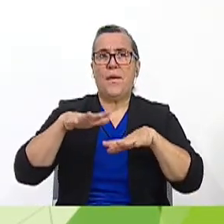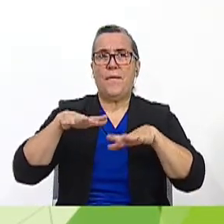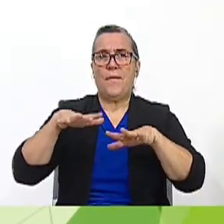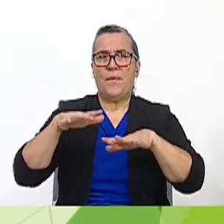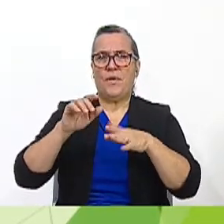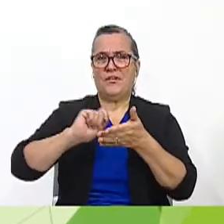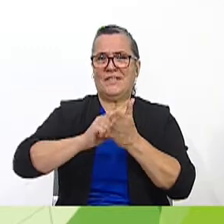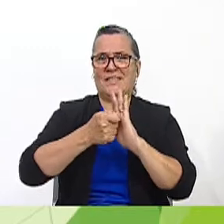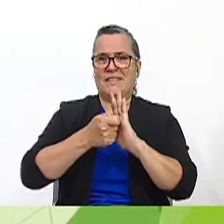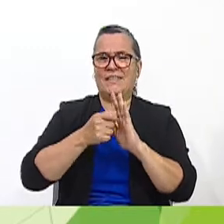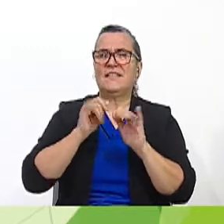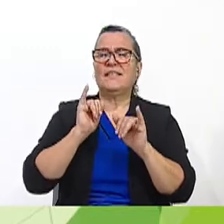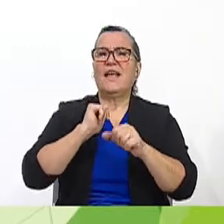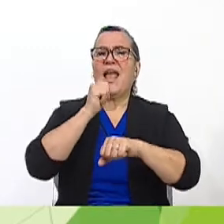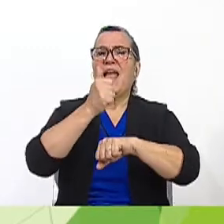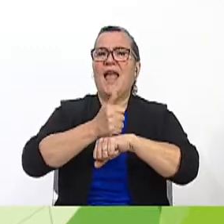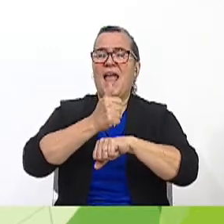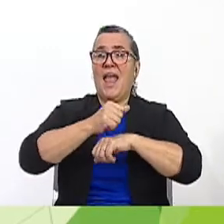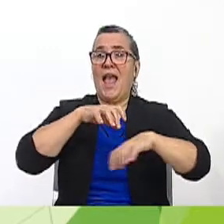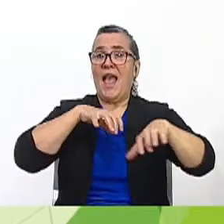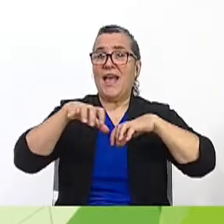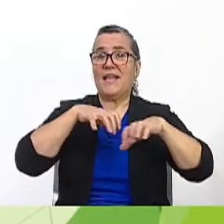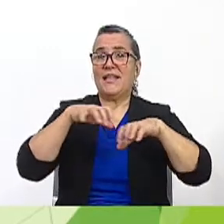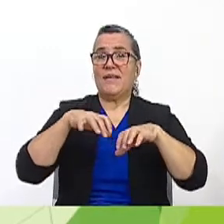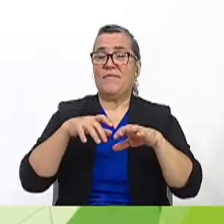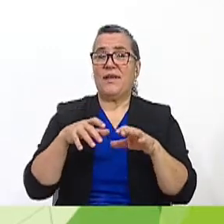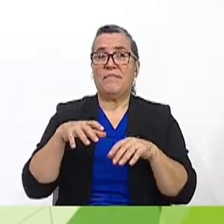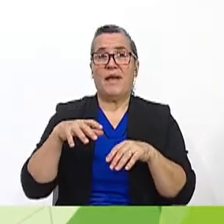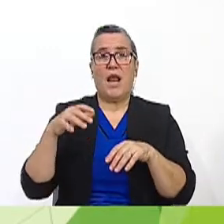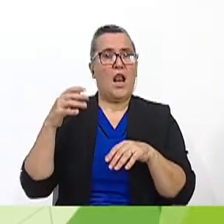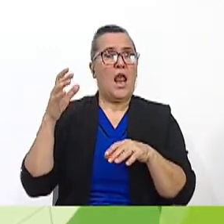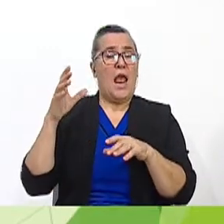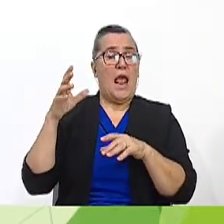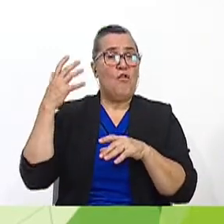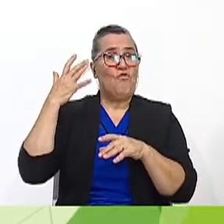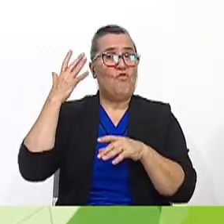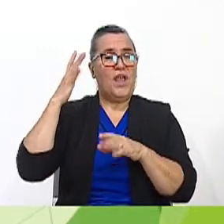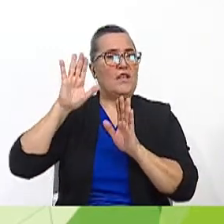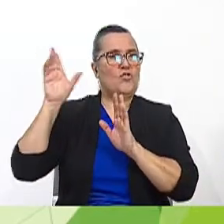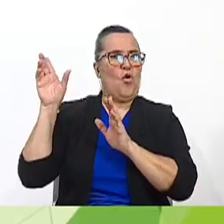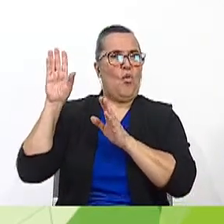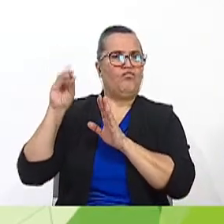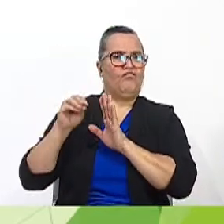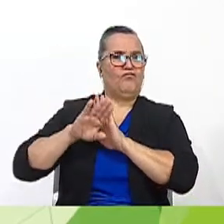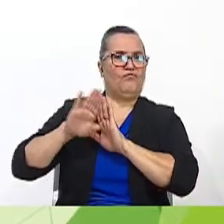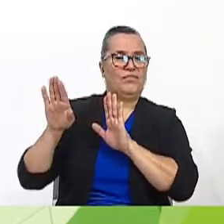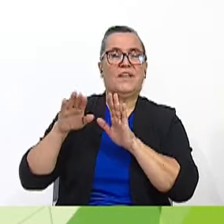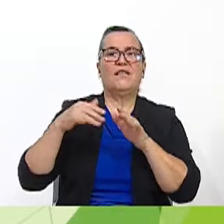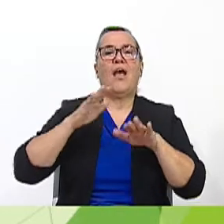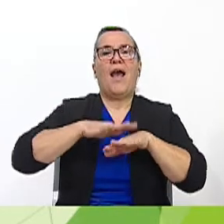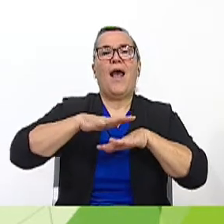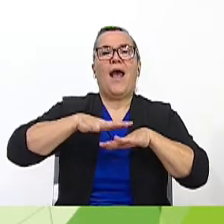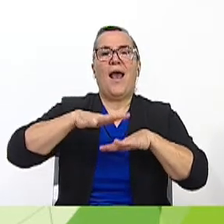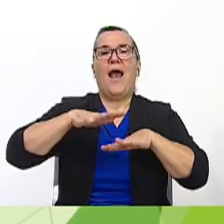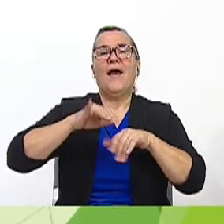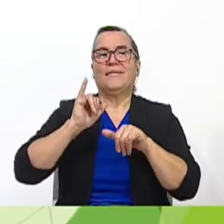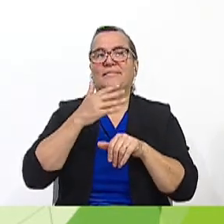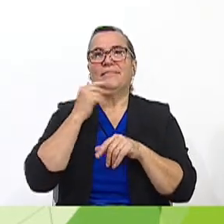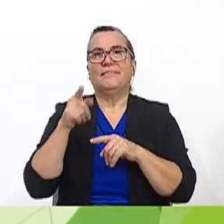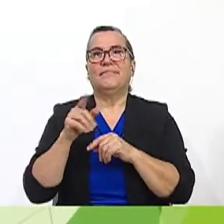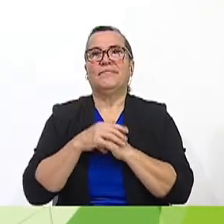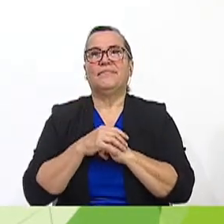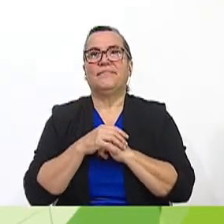set instead it vibrates. Very good.